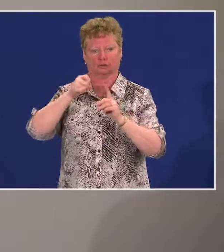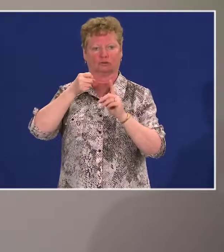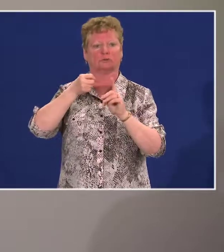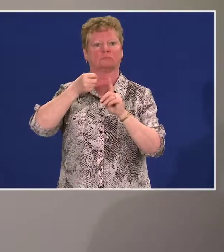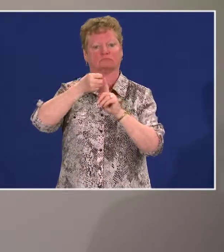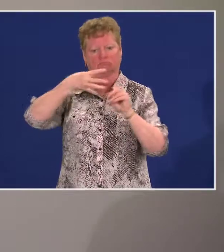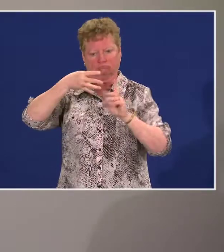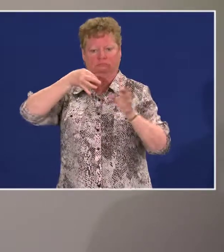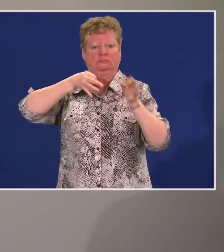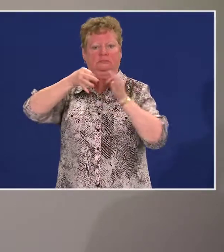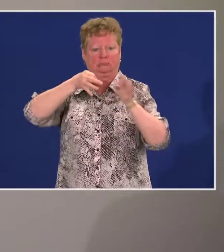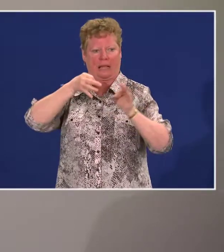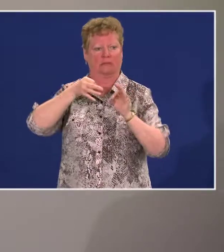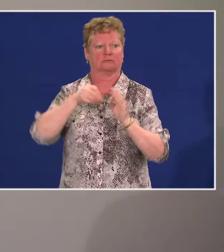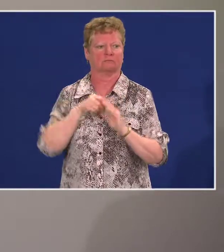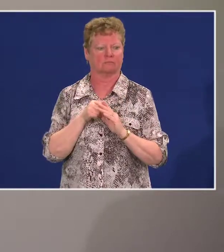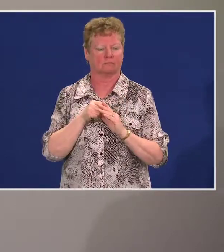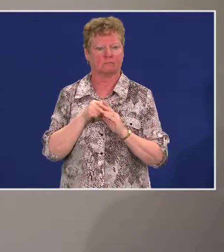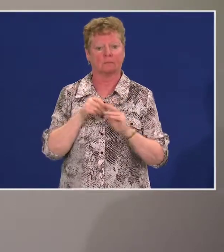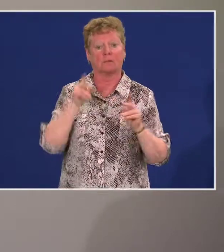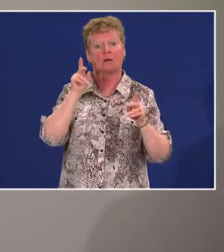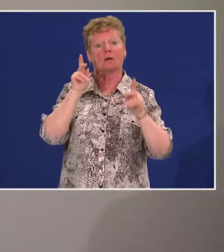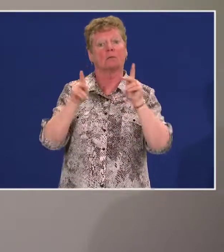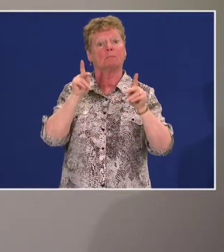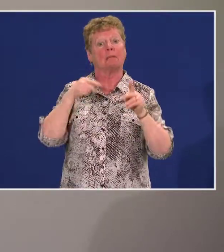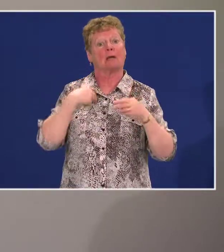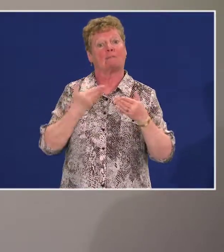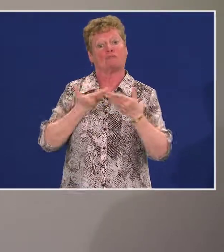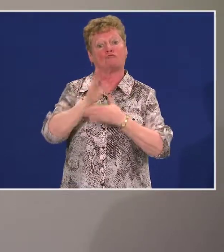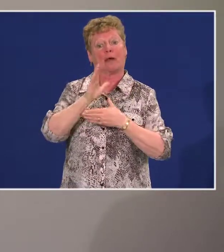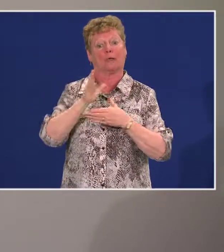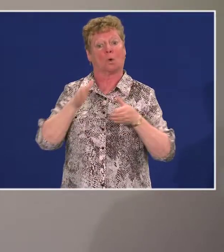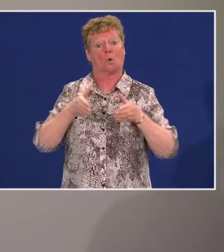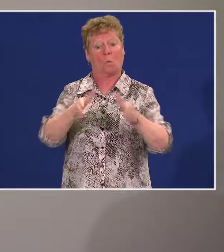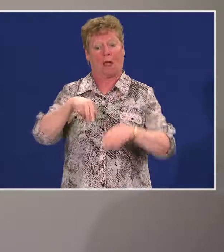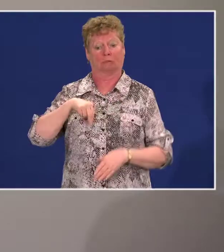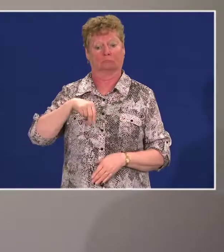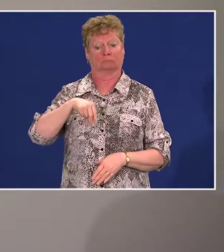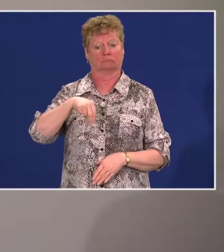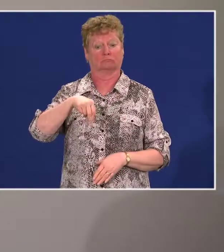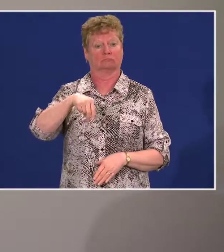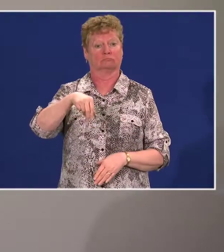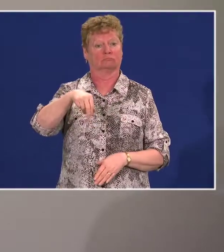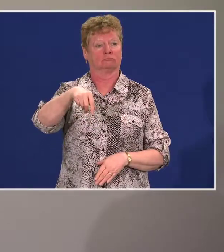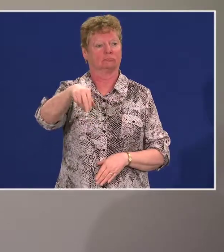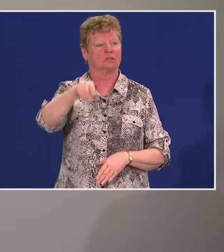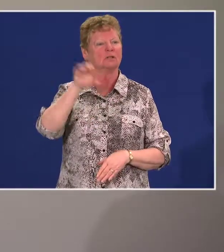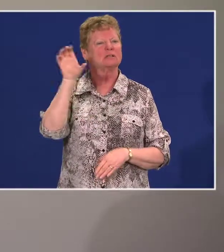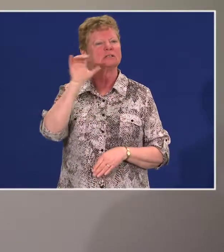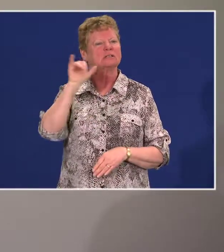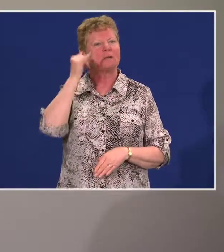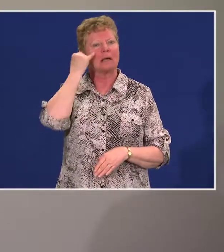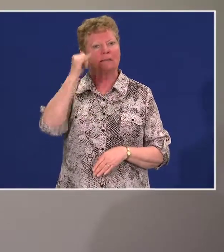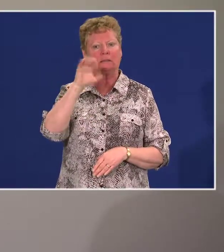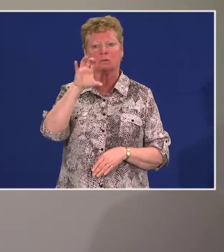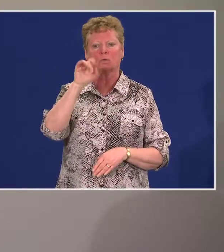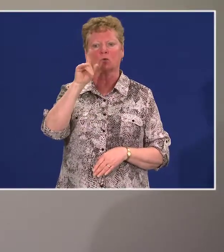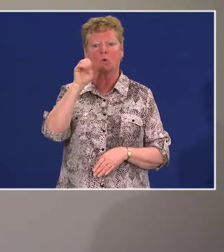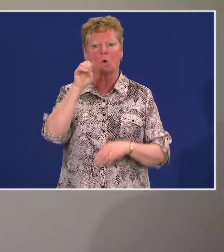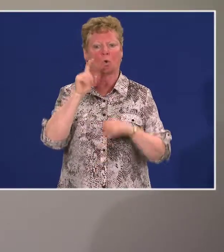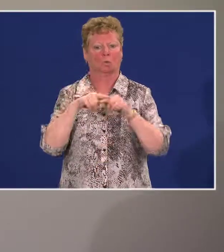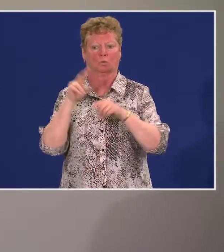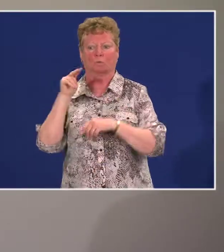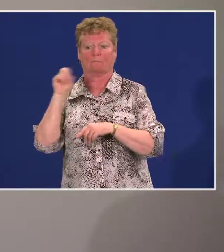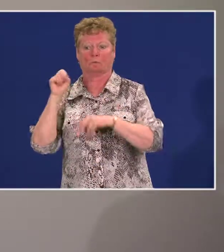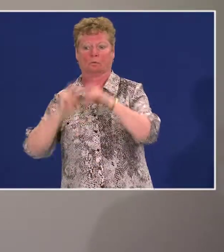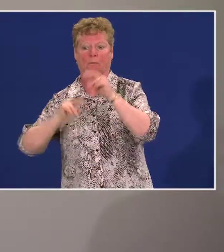For pedestrian rights of way, a code similar to the Nova Scotia building code should